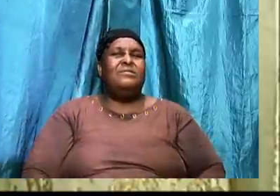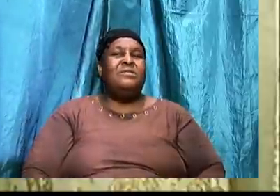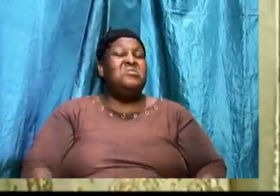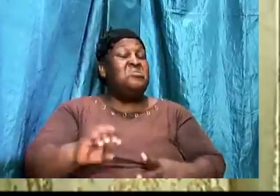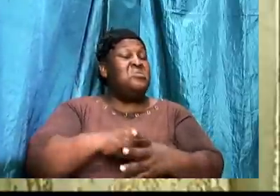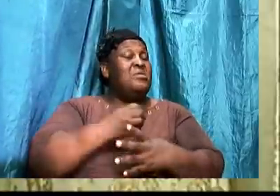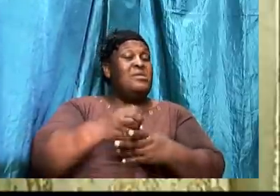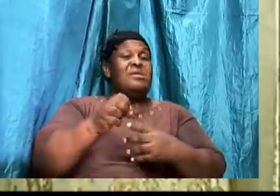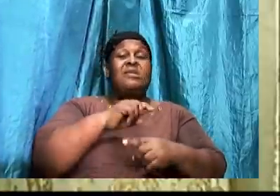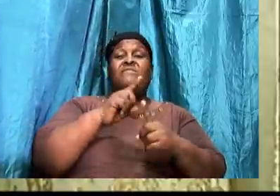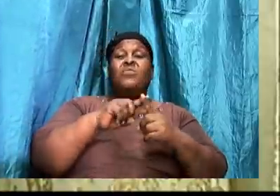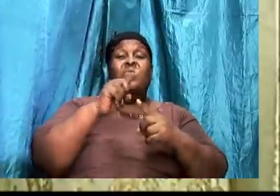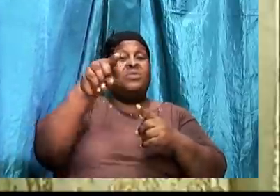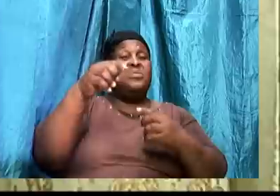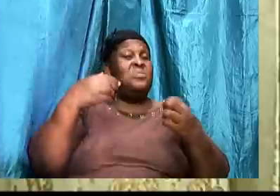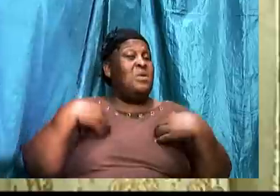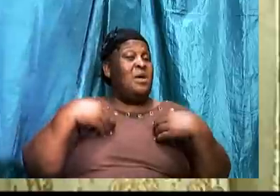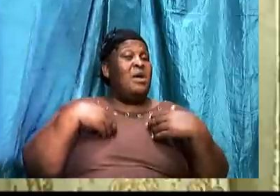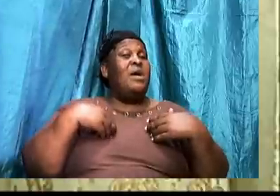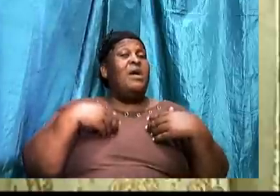You have the bills to pay.